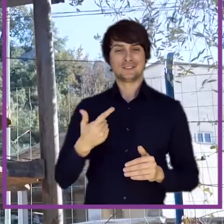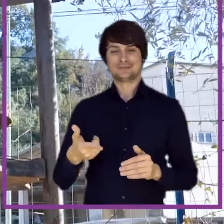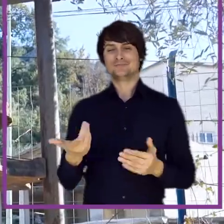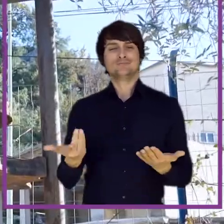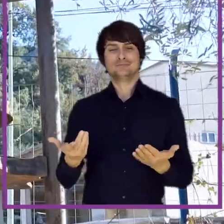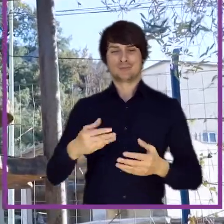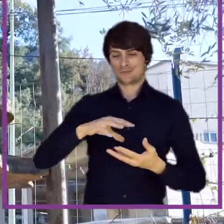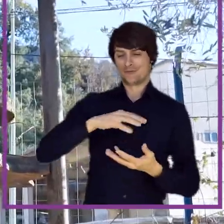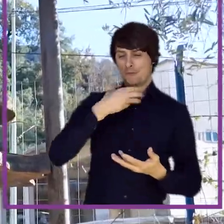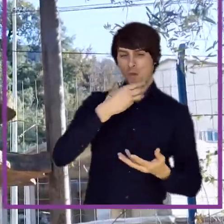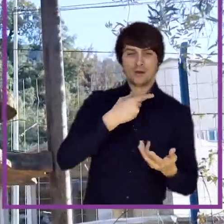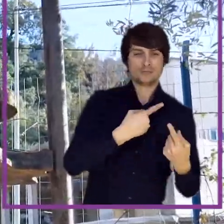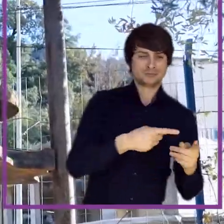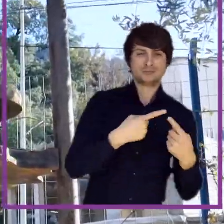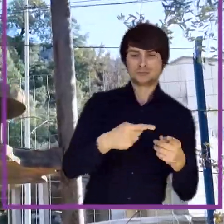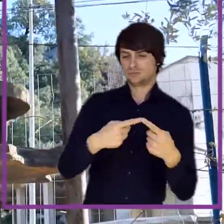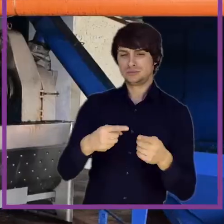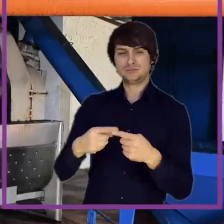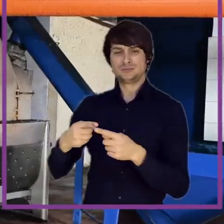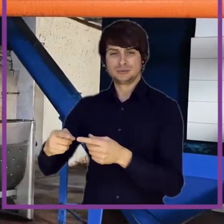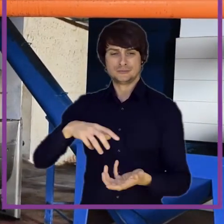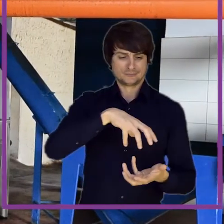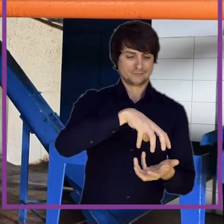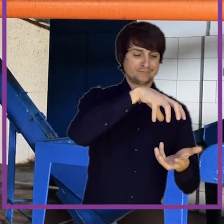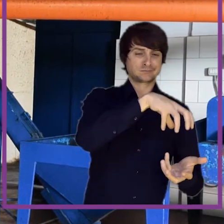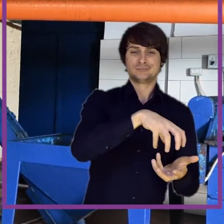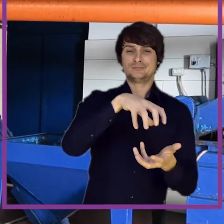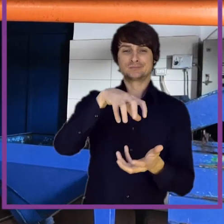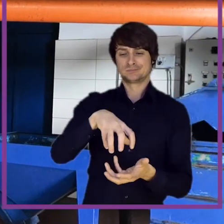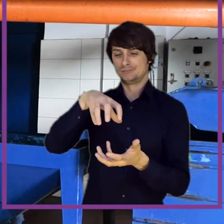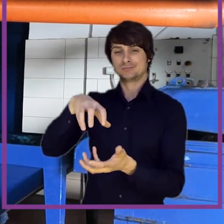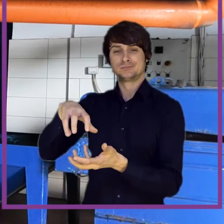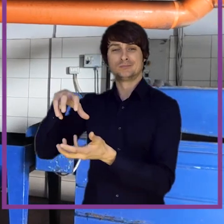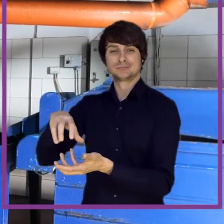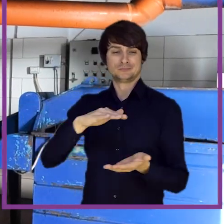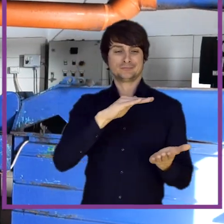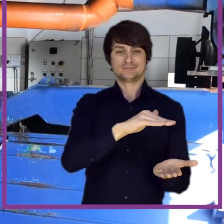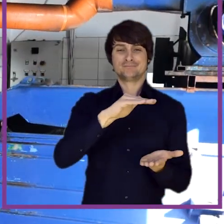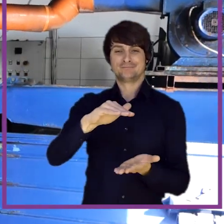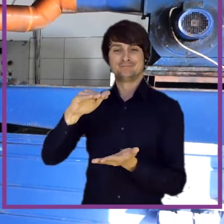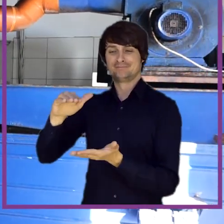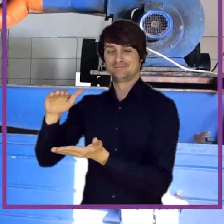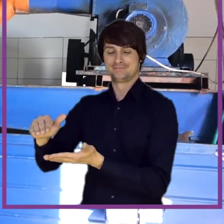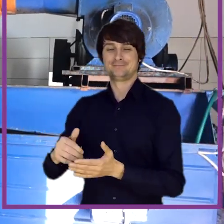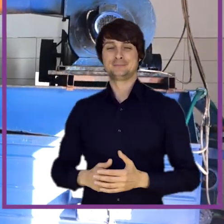customs can be witnessed also in the form of modernization of the means of production.